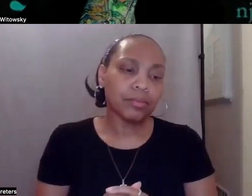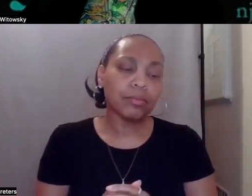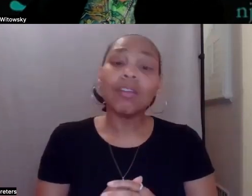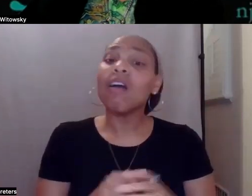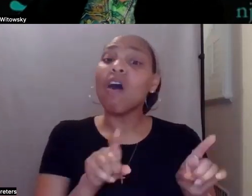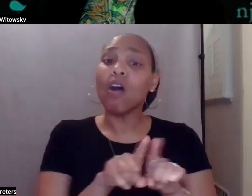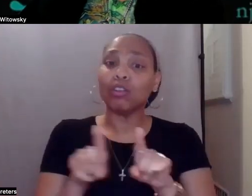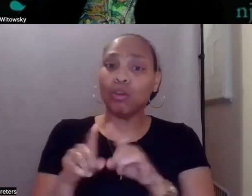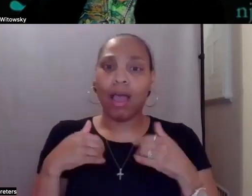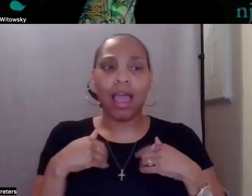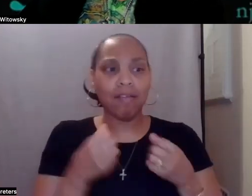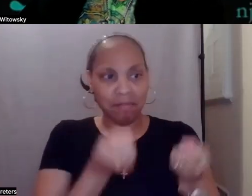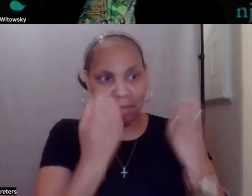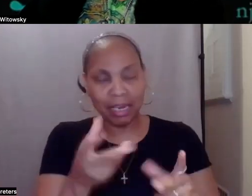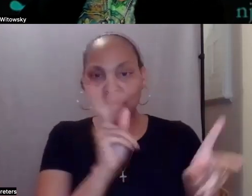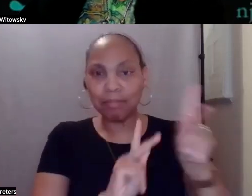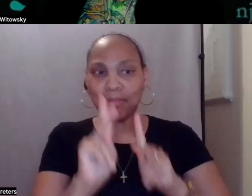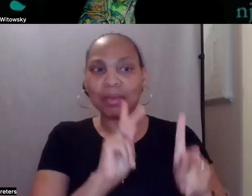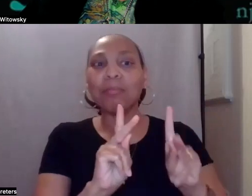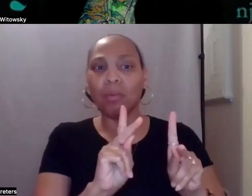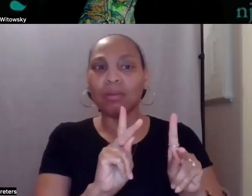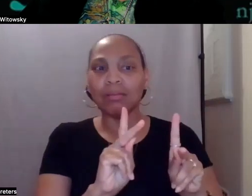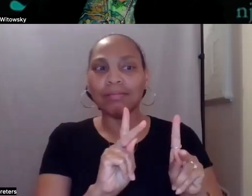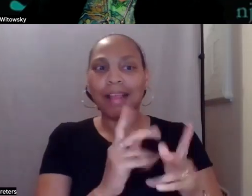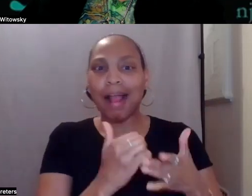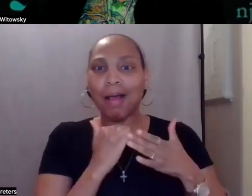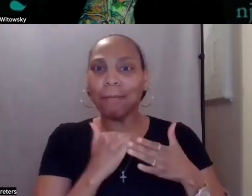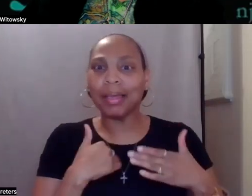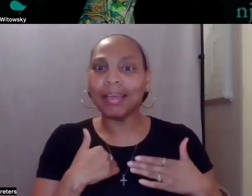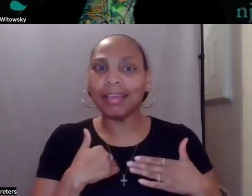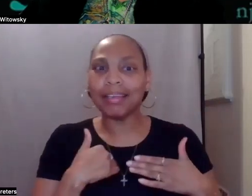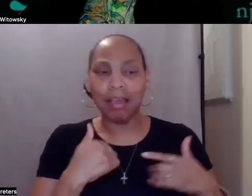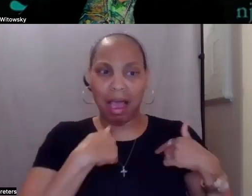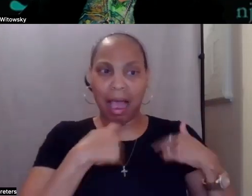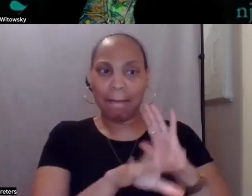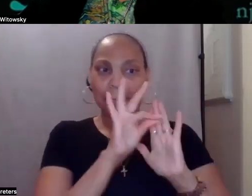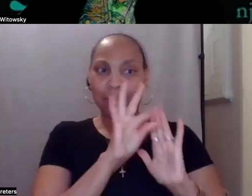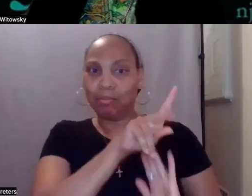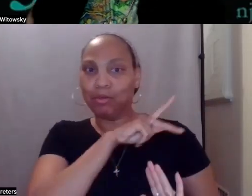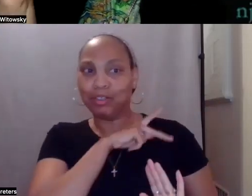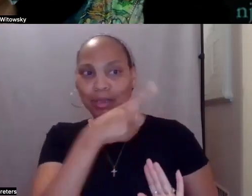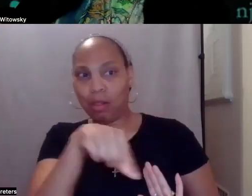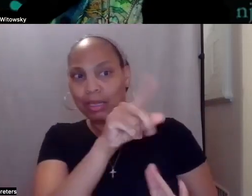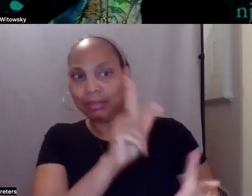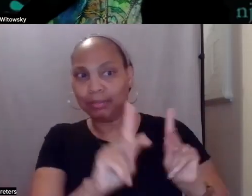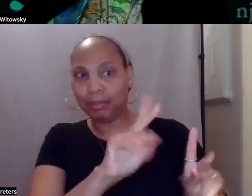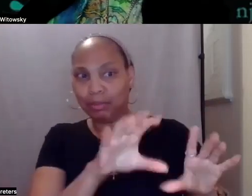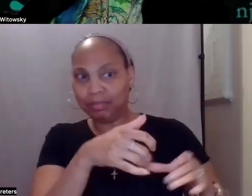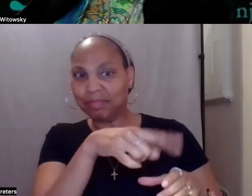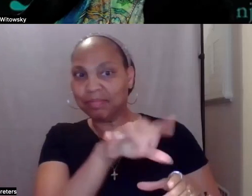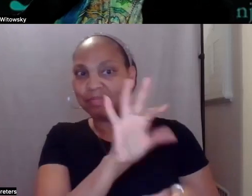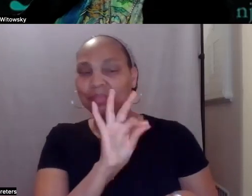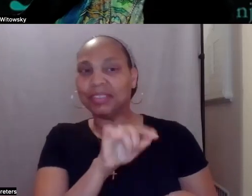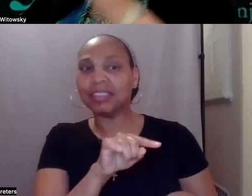of people that I've been able to hand select to help me navigate these very complex